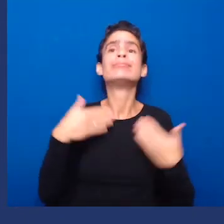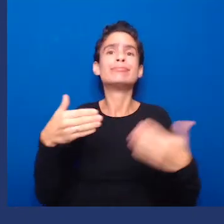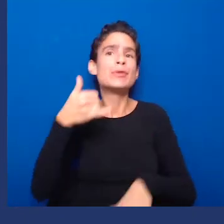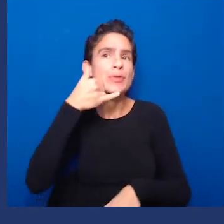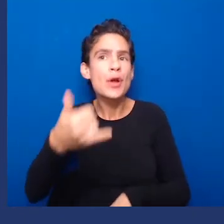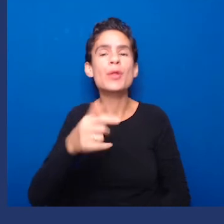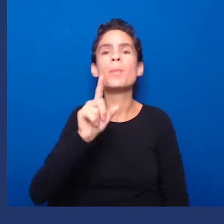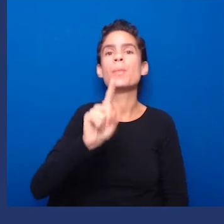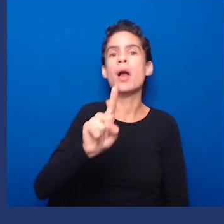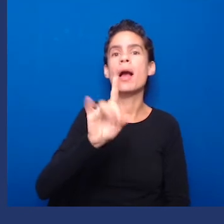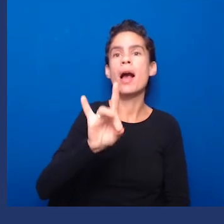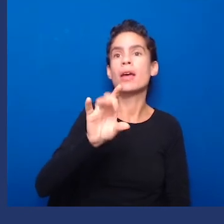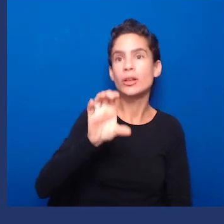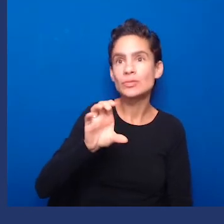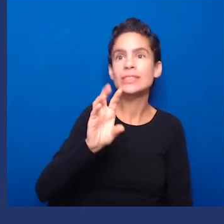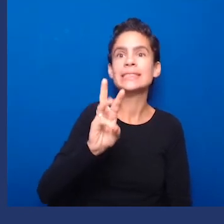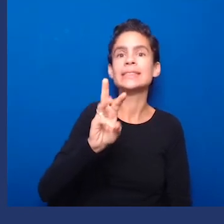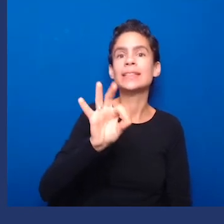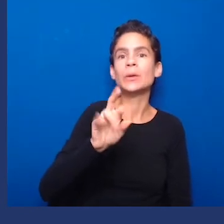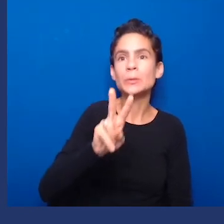And please watch the next video.